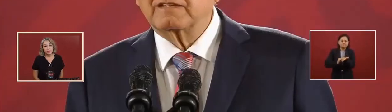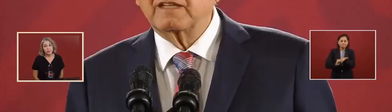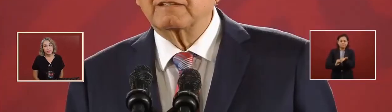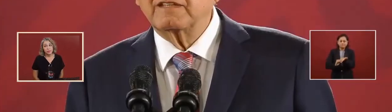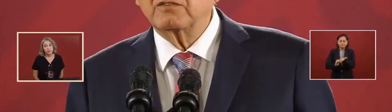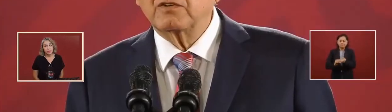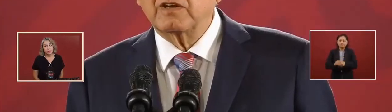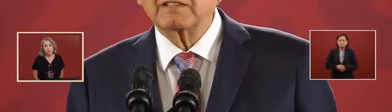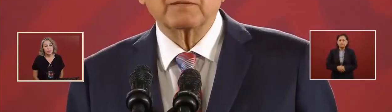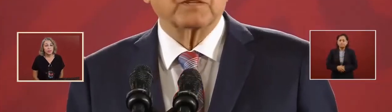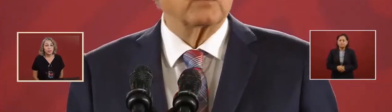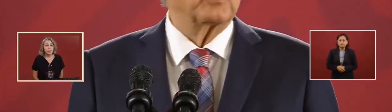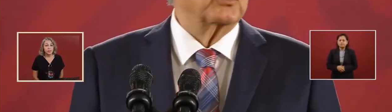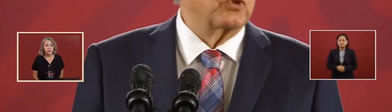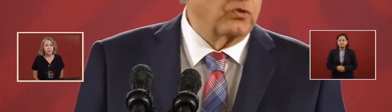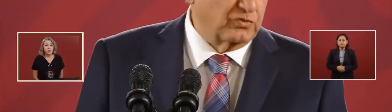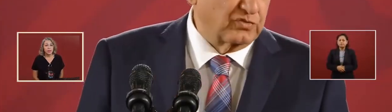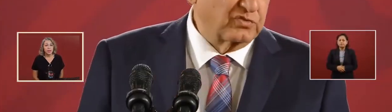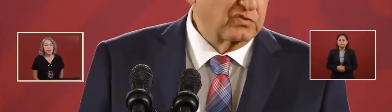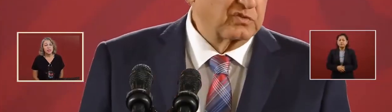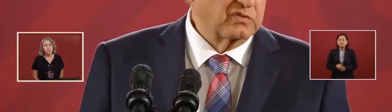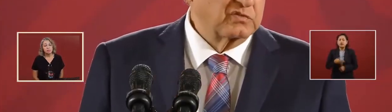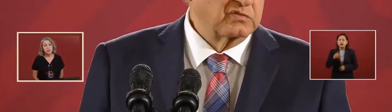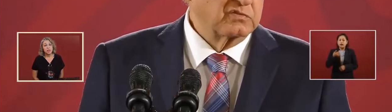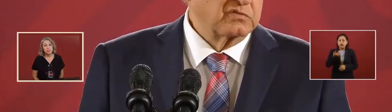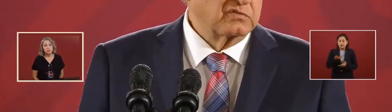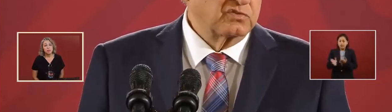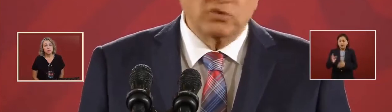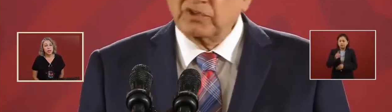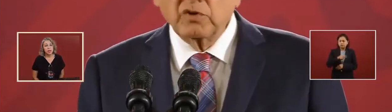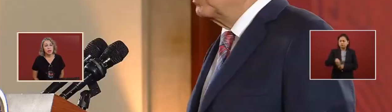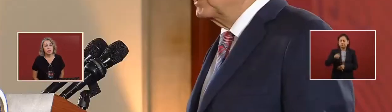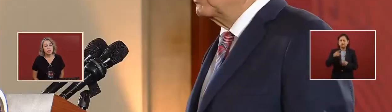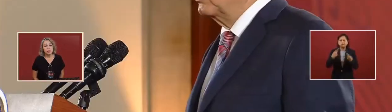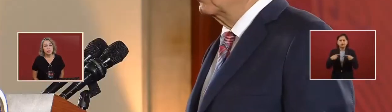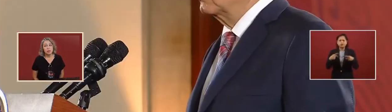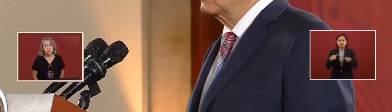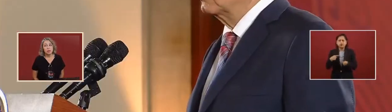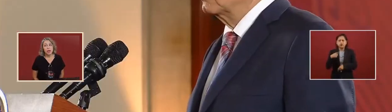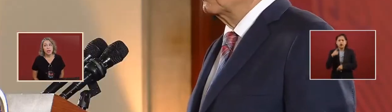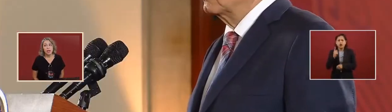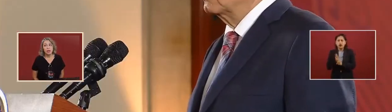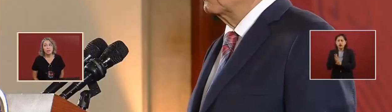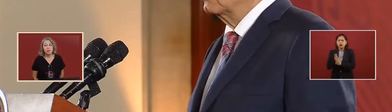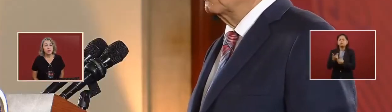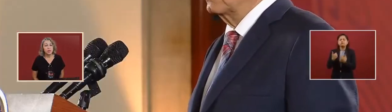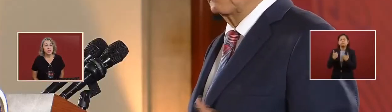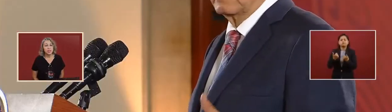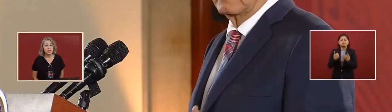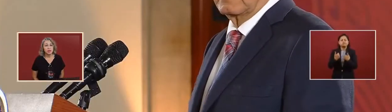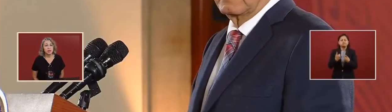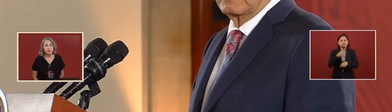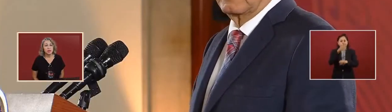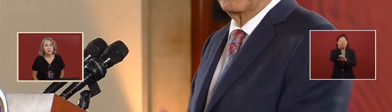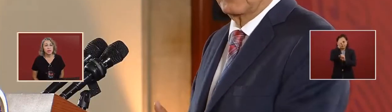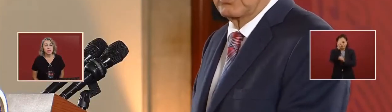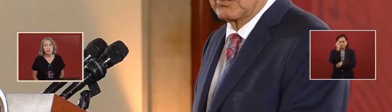And it is being accepted by all. I have no pressure from media.